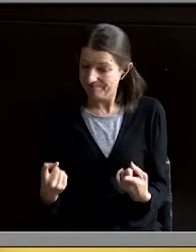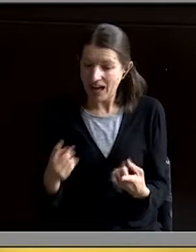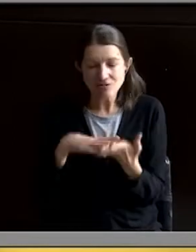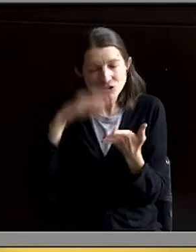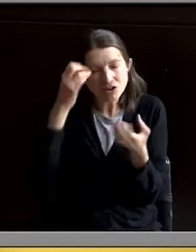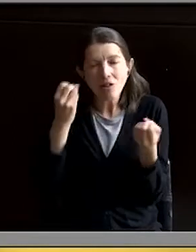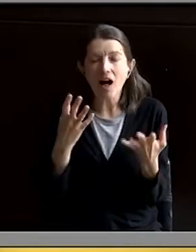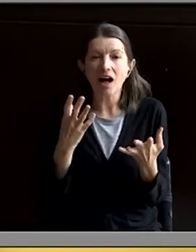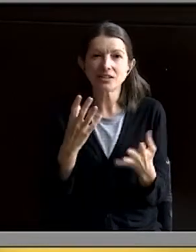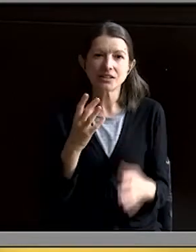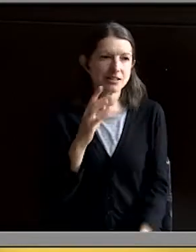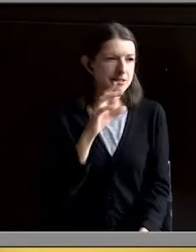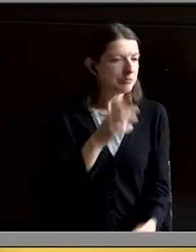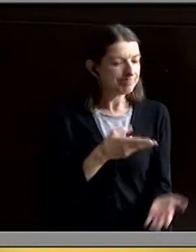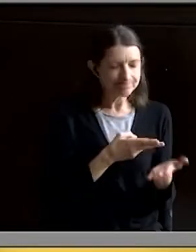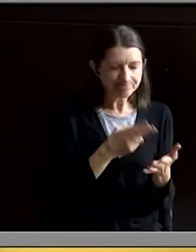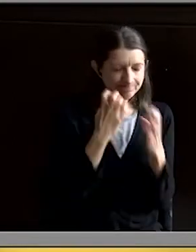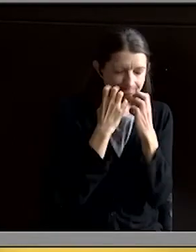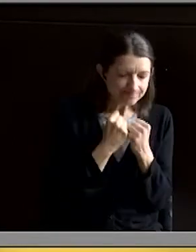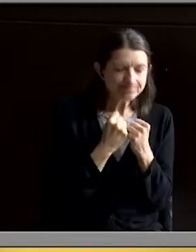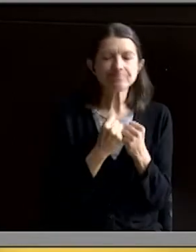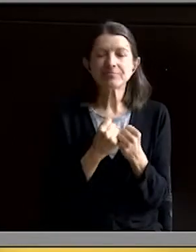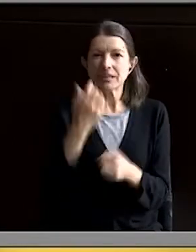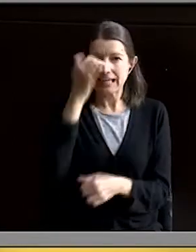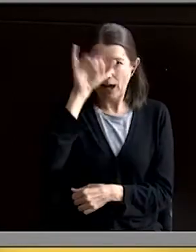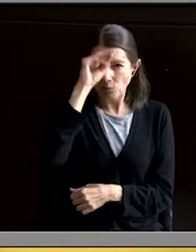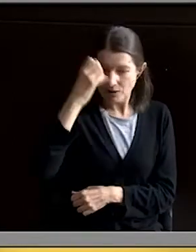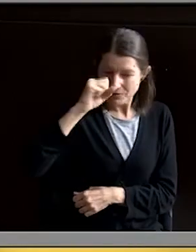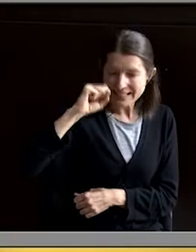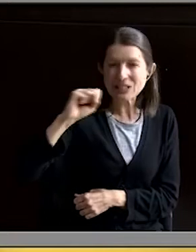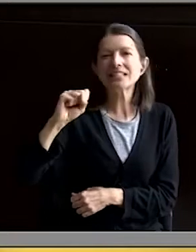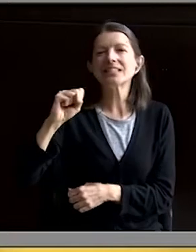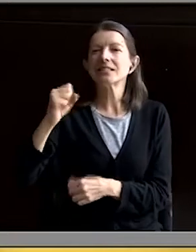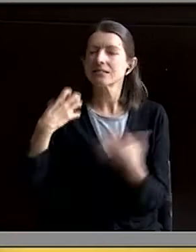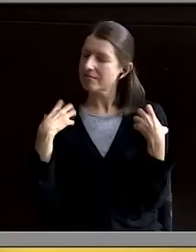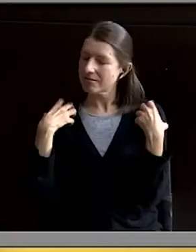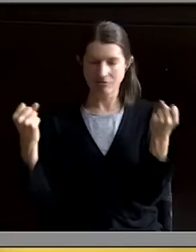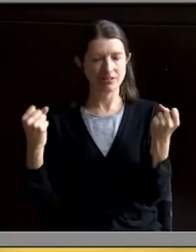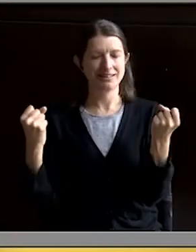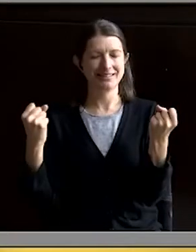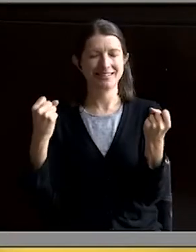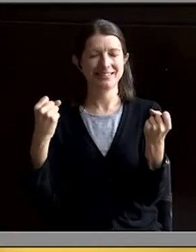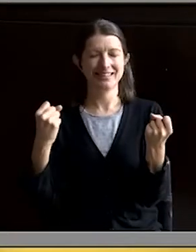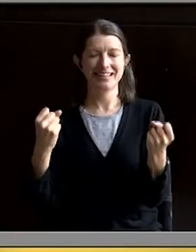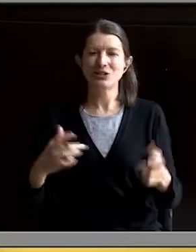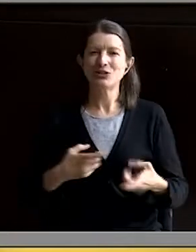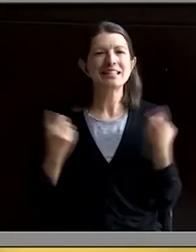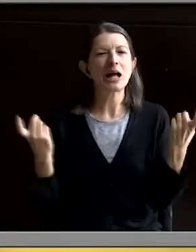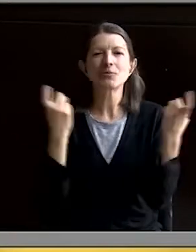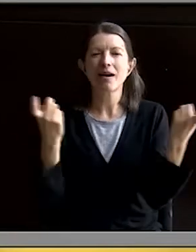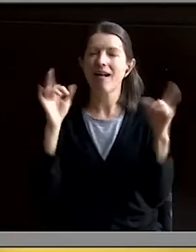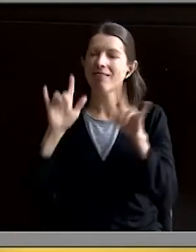Grit. Perseverance. Cowboy resilience. Confidence that has made me love and celebrate life.